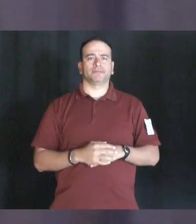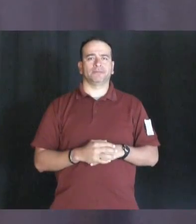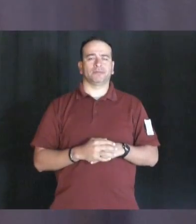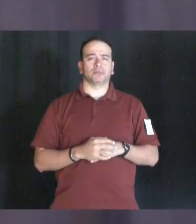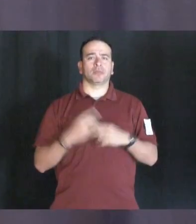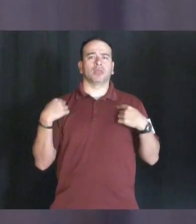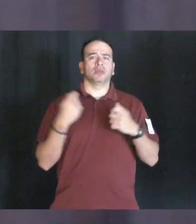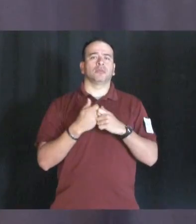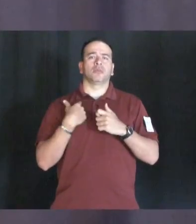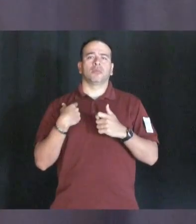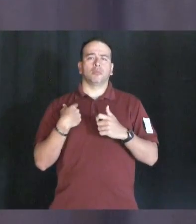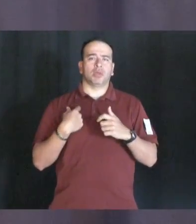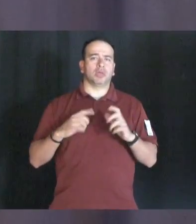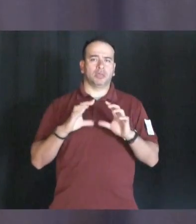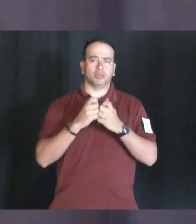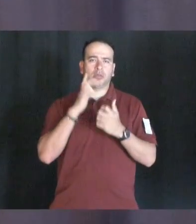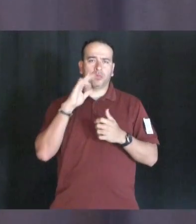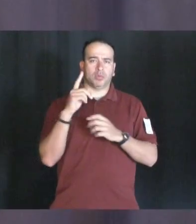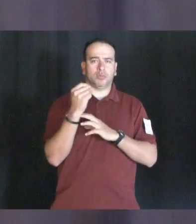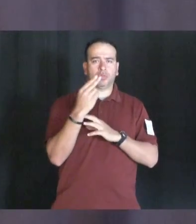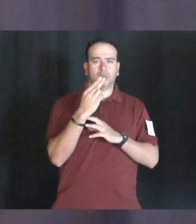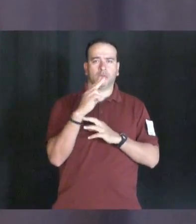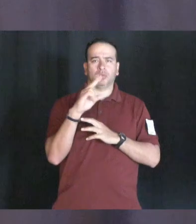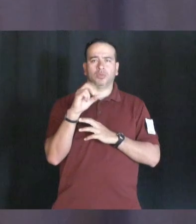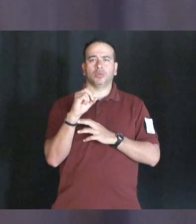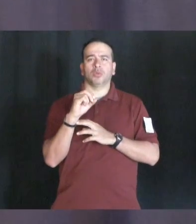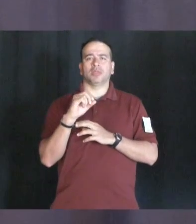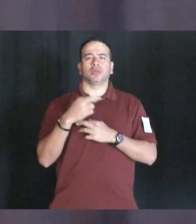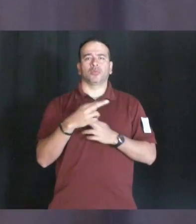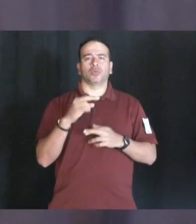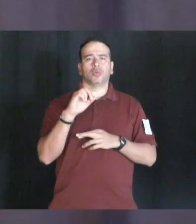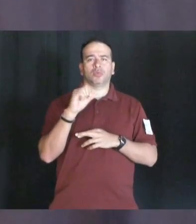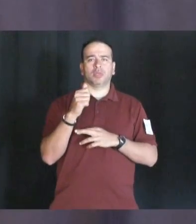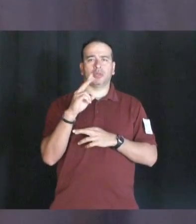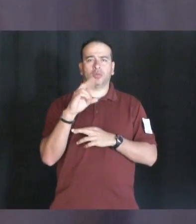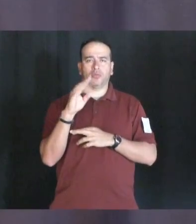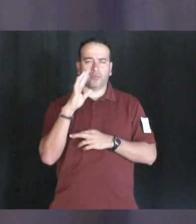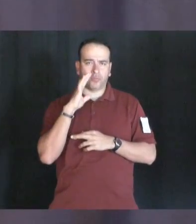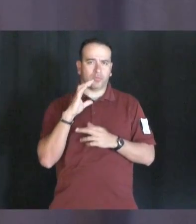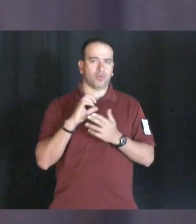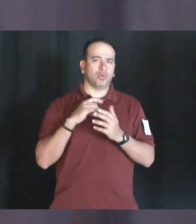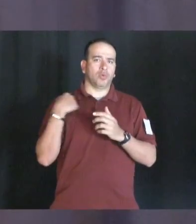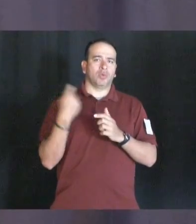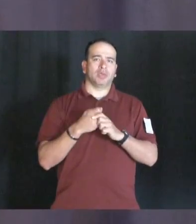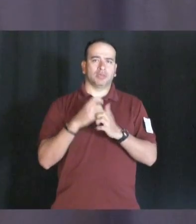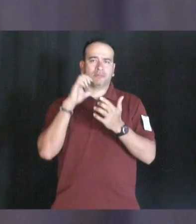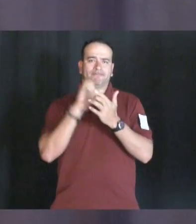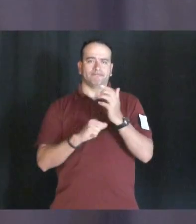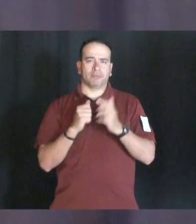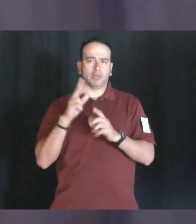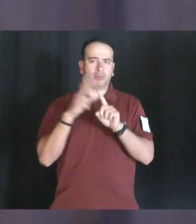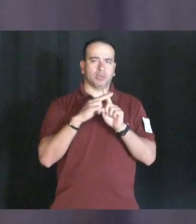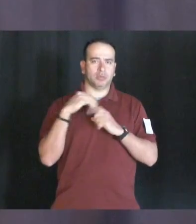Spanish club will meet on Thursday at 2.30 in room 10-204. The Spanish club scholarship application will be given during the